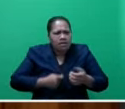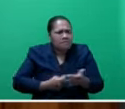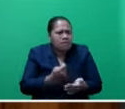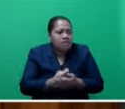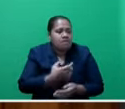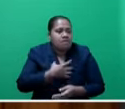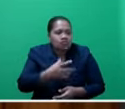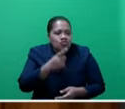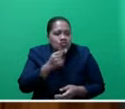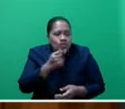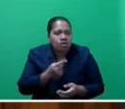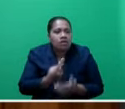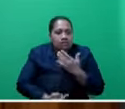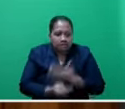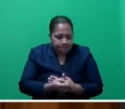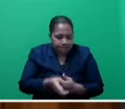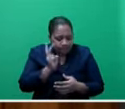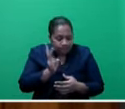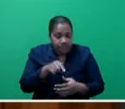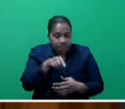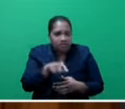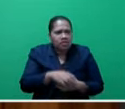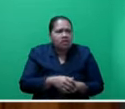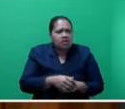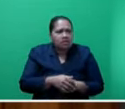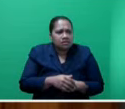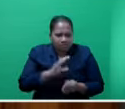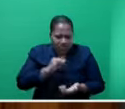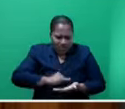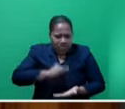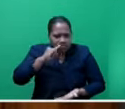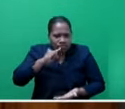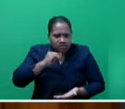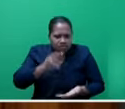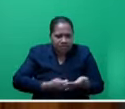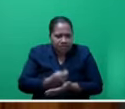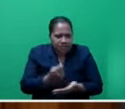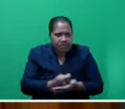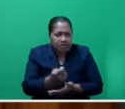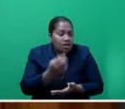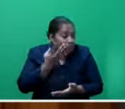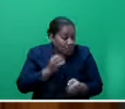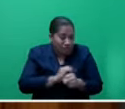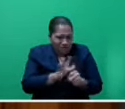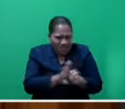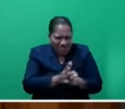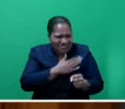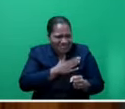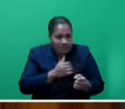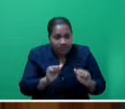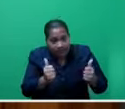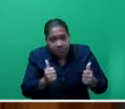to full interest and principal payments needing to be made as COVID-19 concessions expire. Our